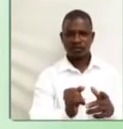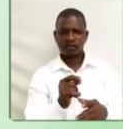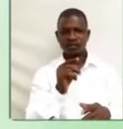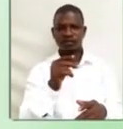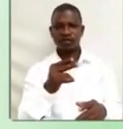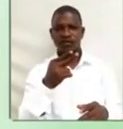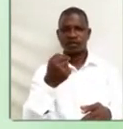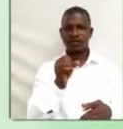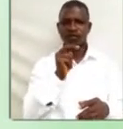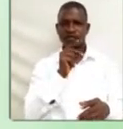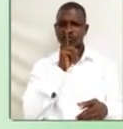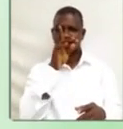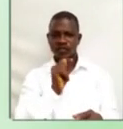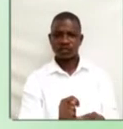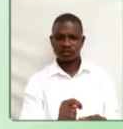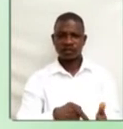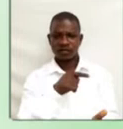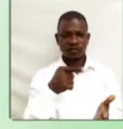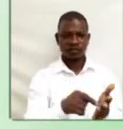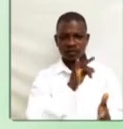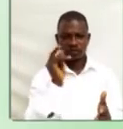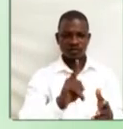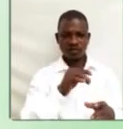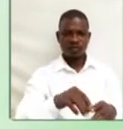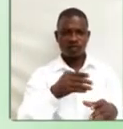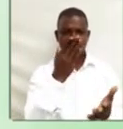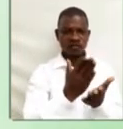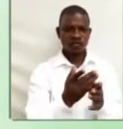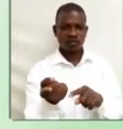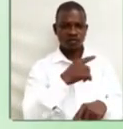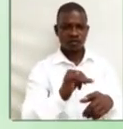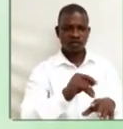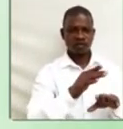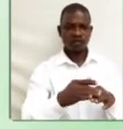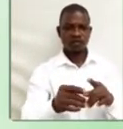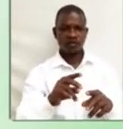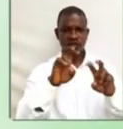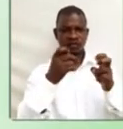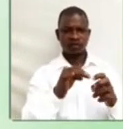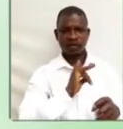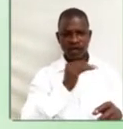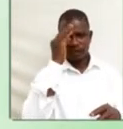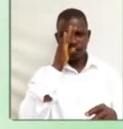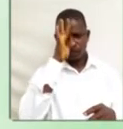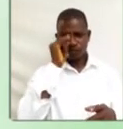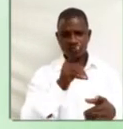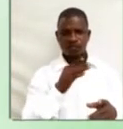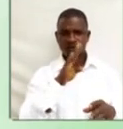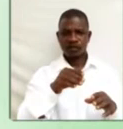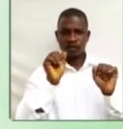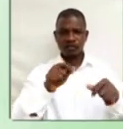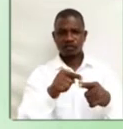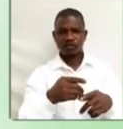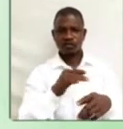honest. This is where we'll draw the curtain on the topic. I hope we'll be able to complete the